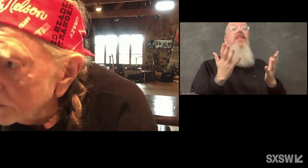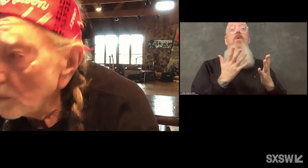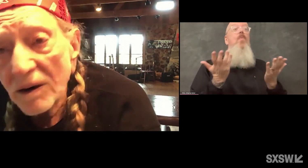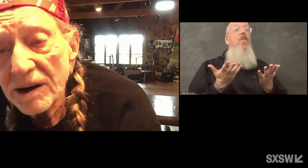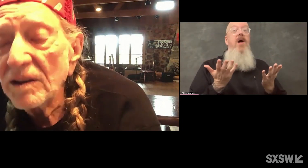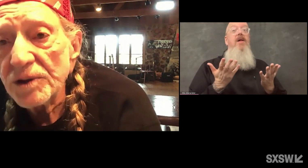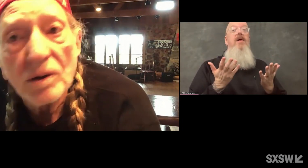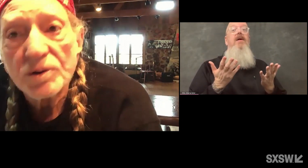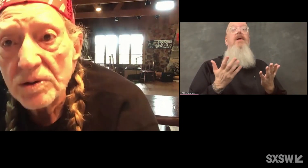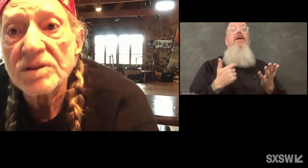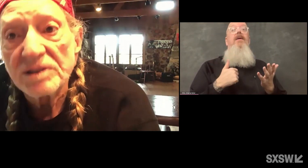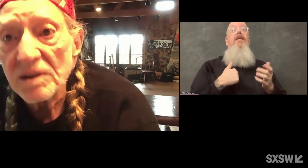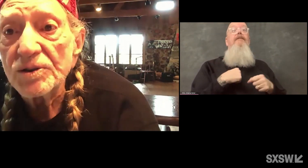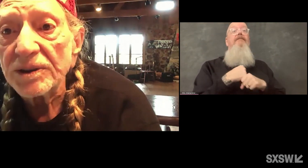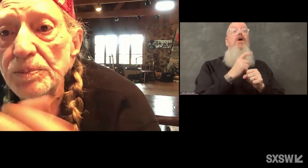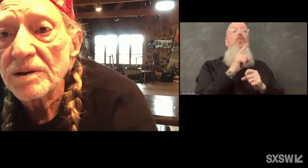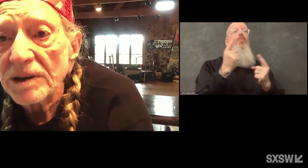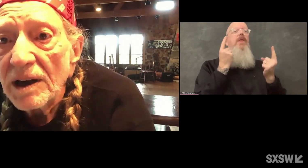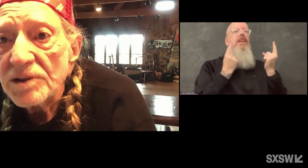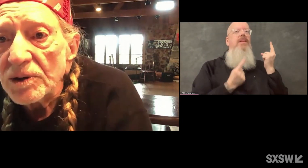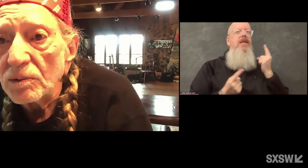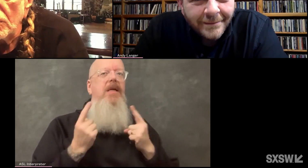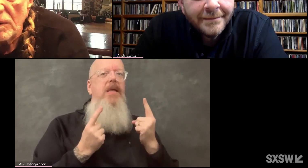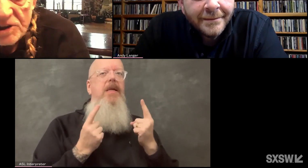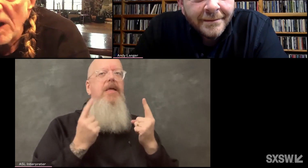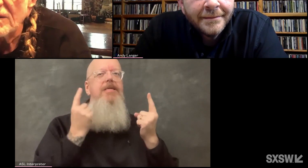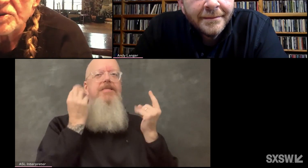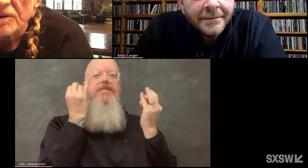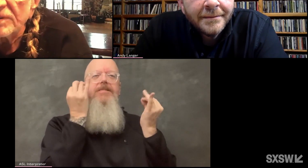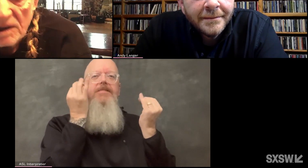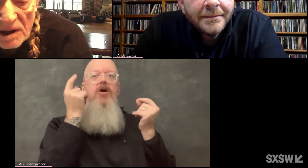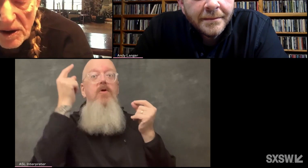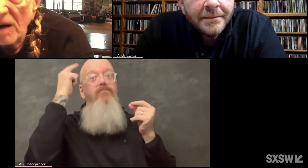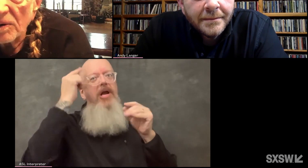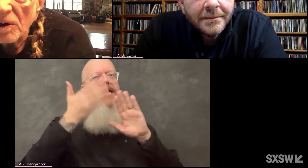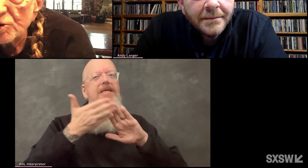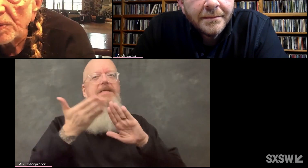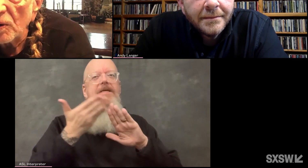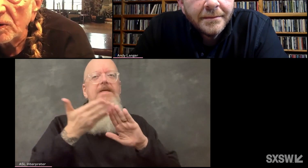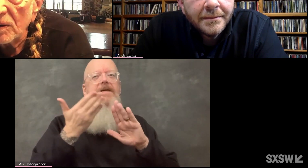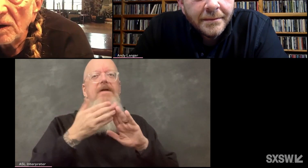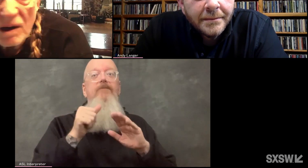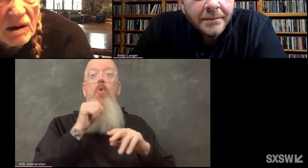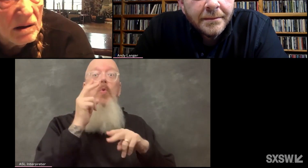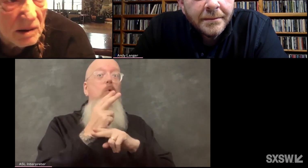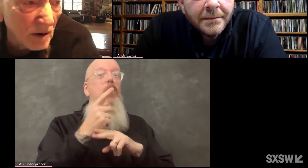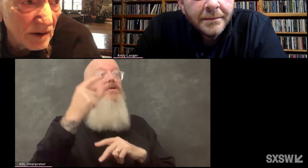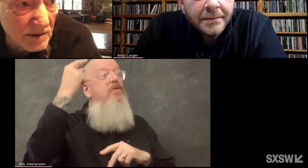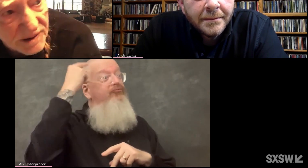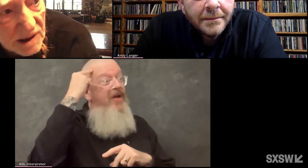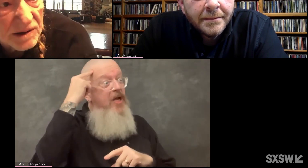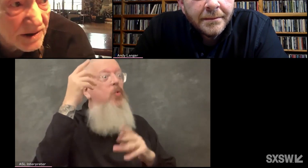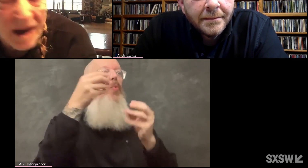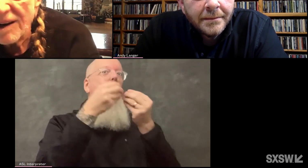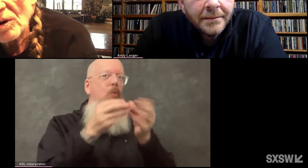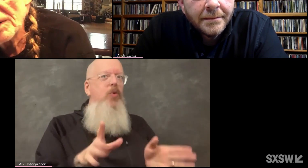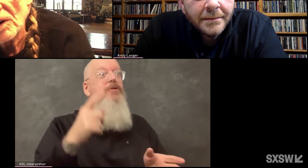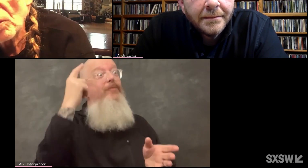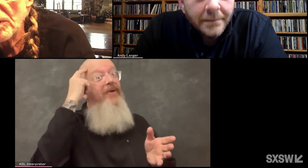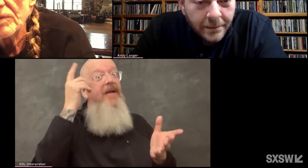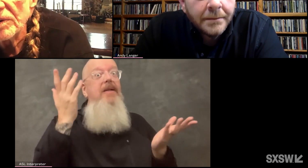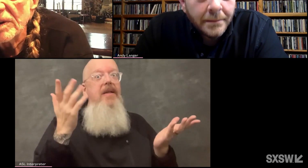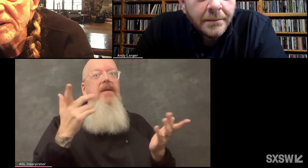Because it's your brain. If you don't use it, you lose it, period. So challenge it. Dominoes, poker, whatever it takes,